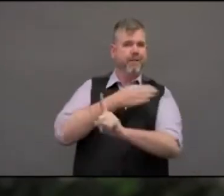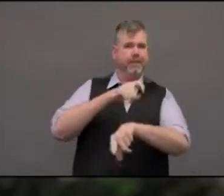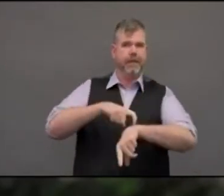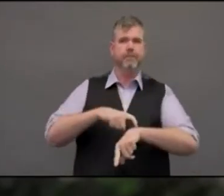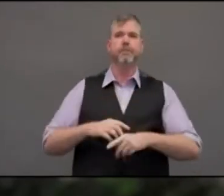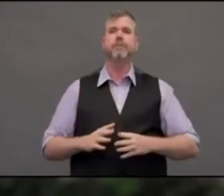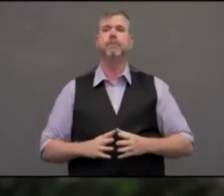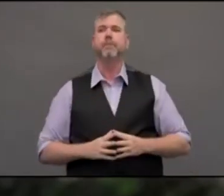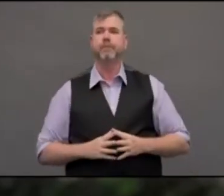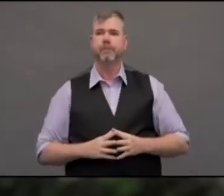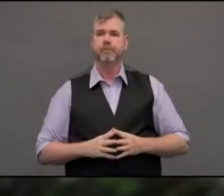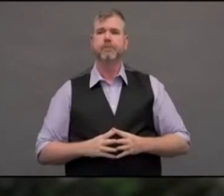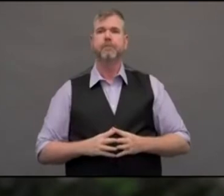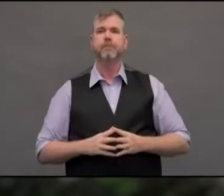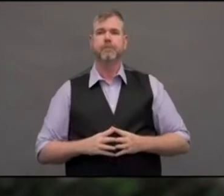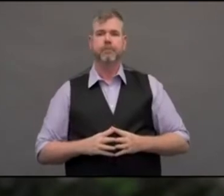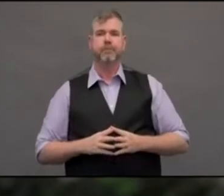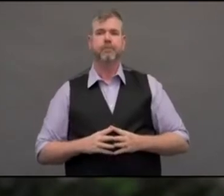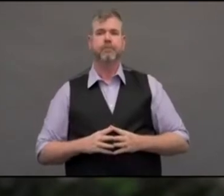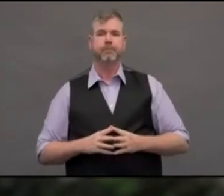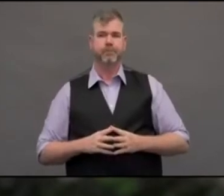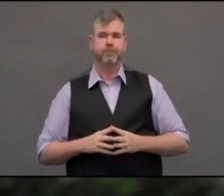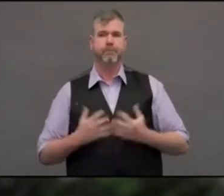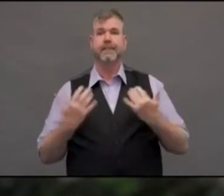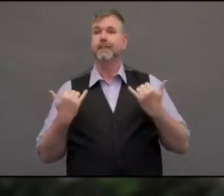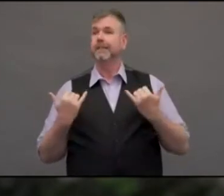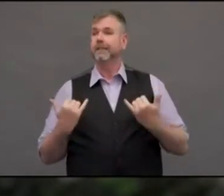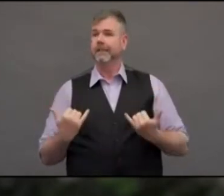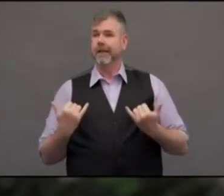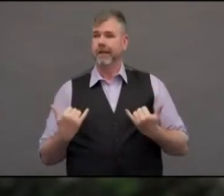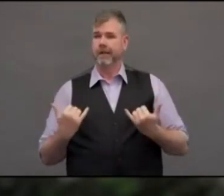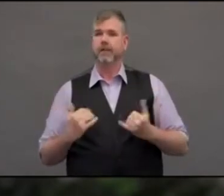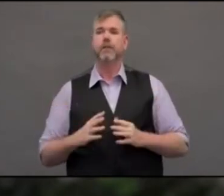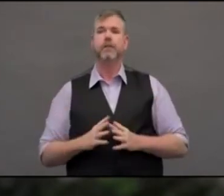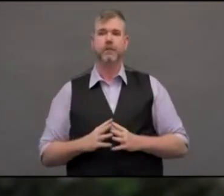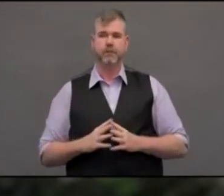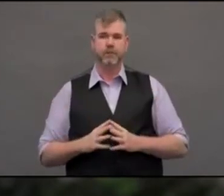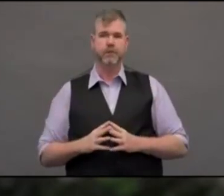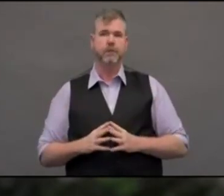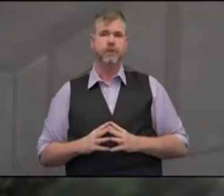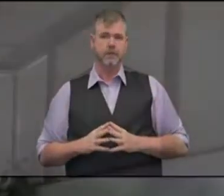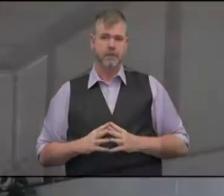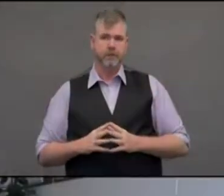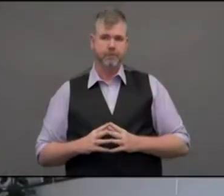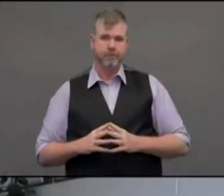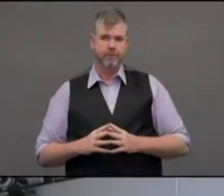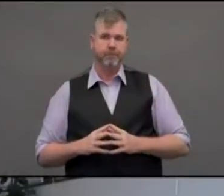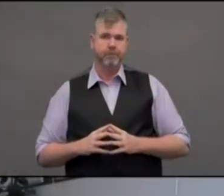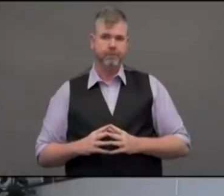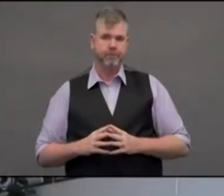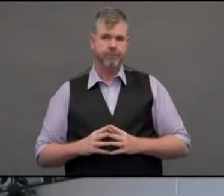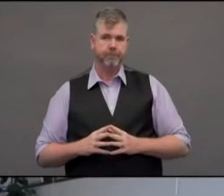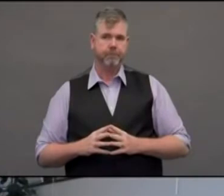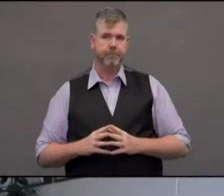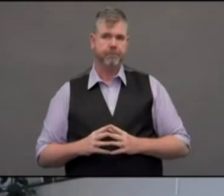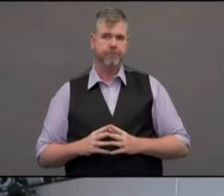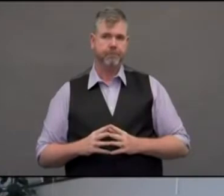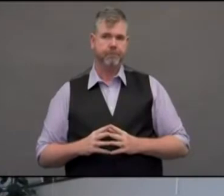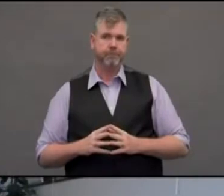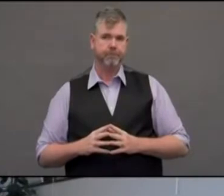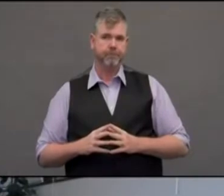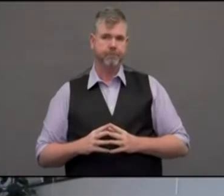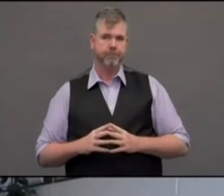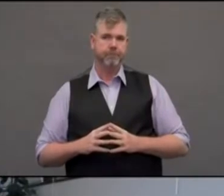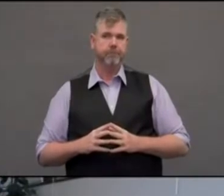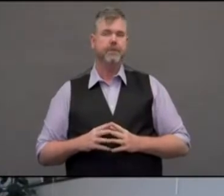are slowly bringing back elective procedures and surgeries. I want to talk a little bit about why having